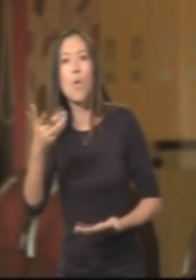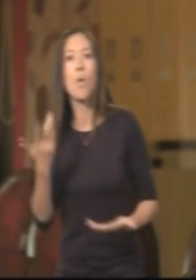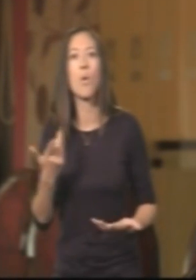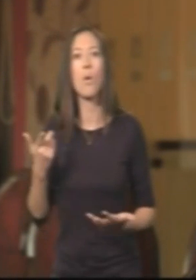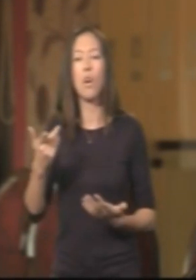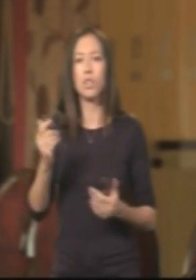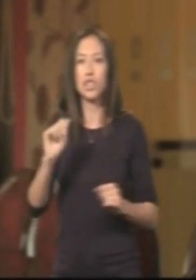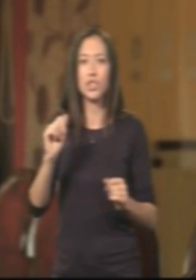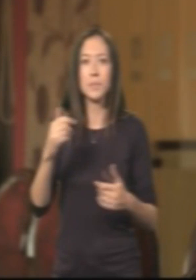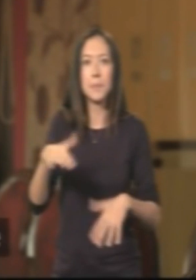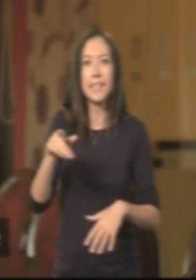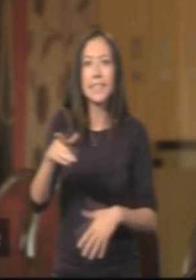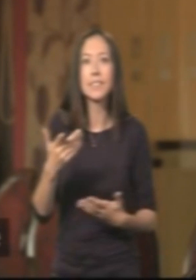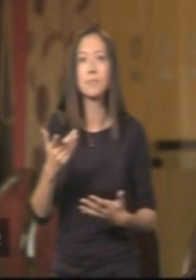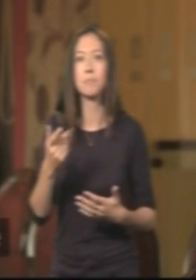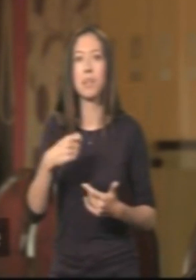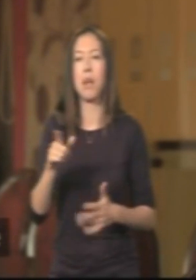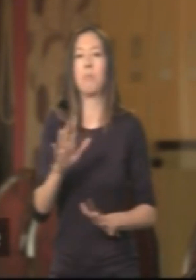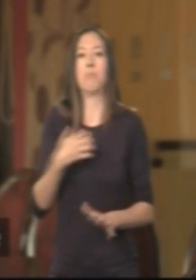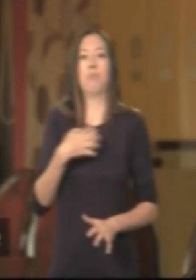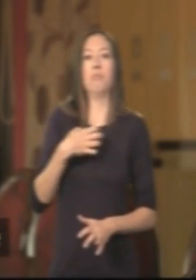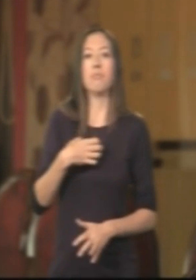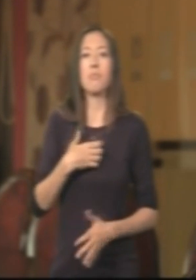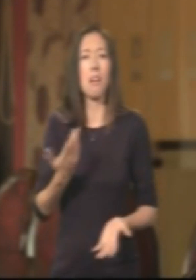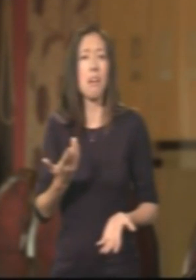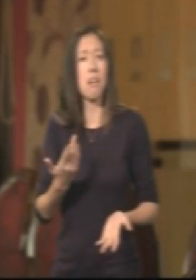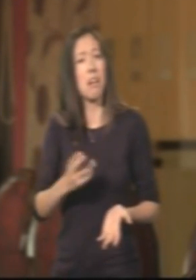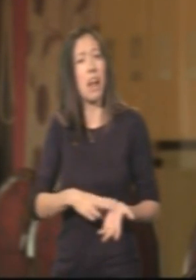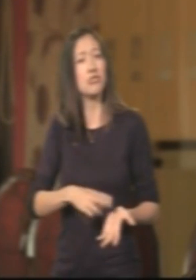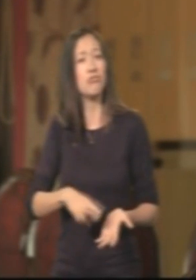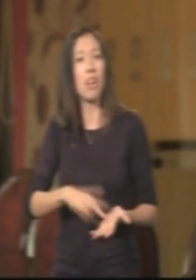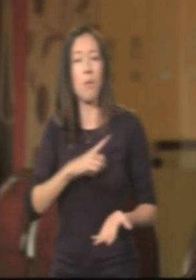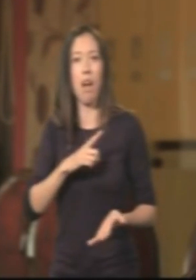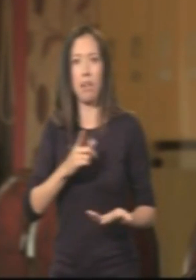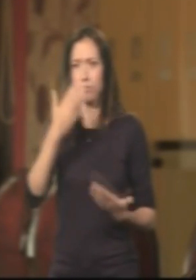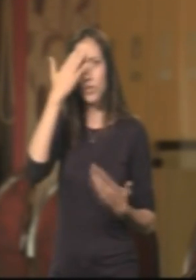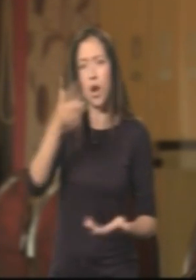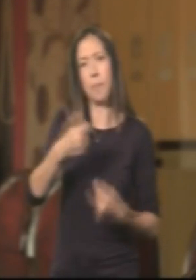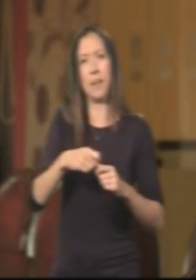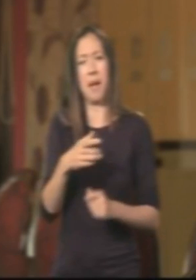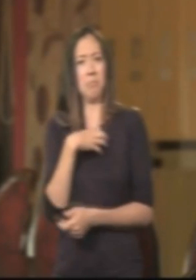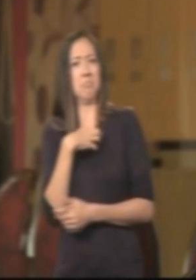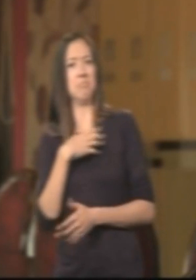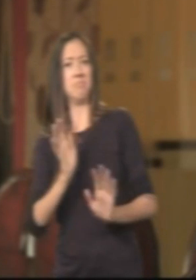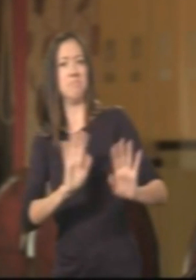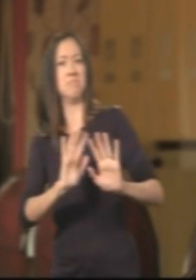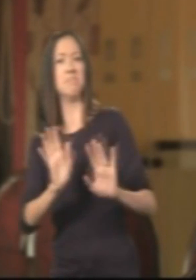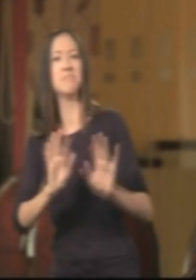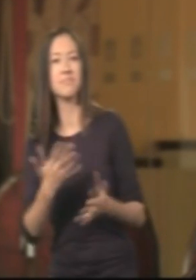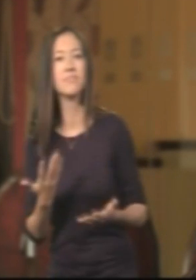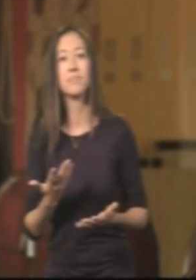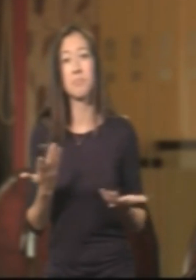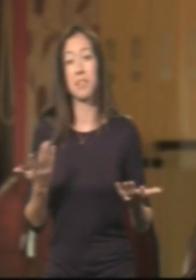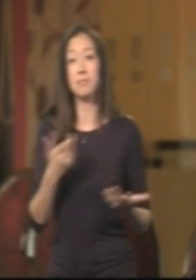If anything, it's a lack of knowledge and a lack of experience, which makes people, you know, scared. And that's a very natural